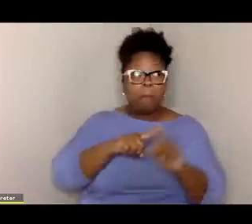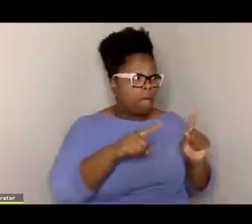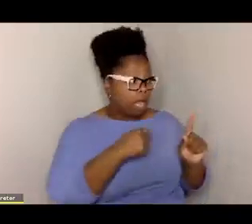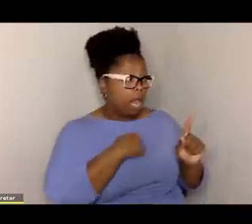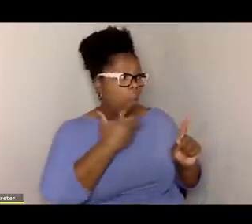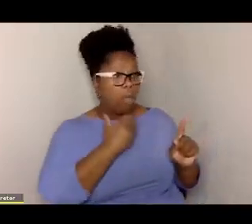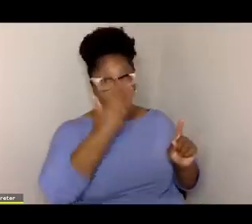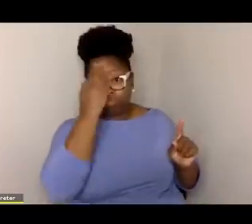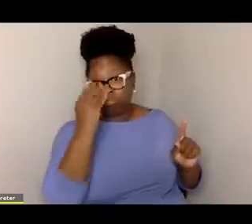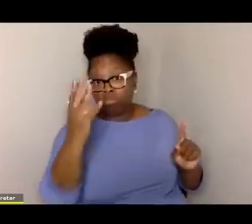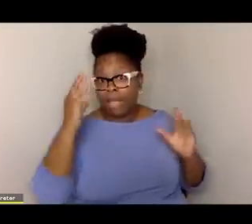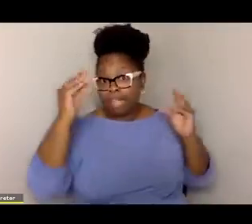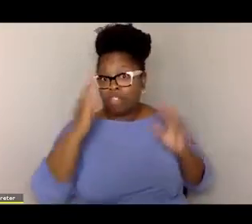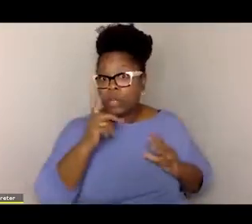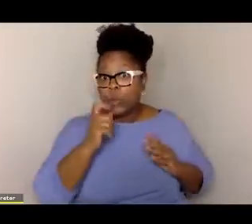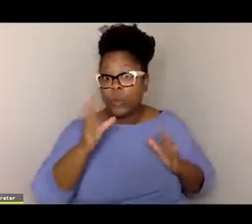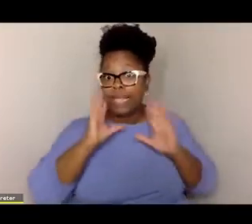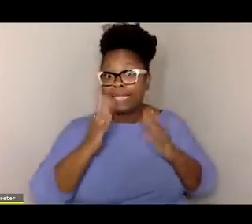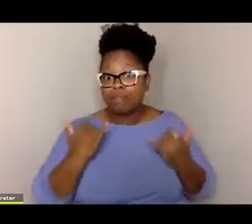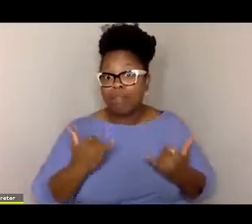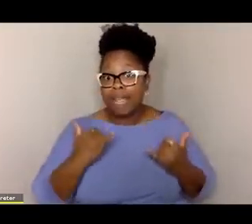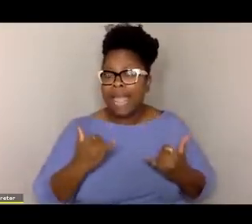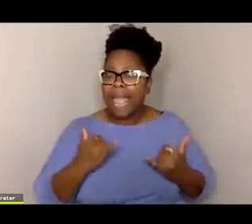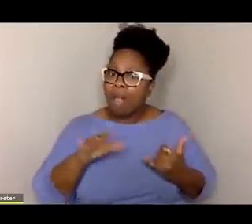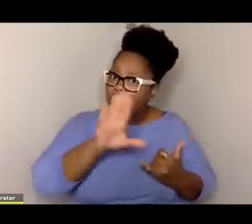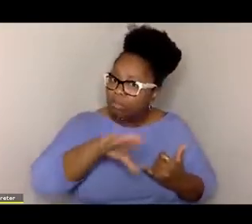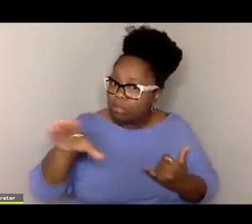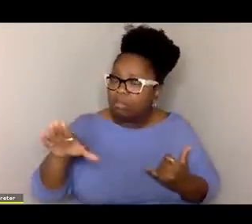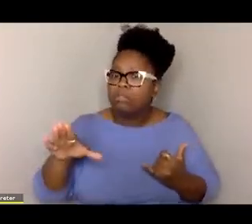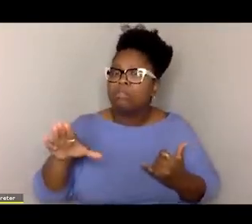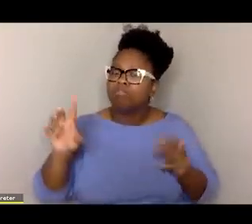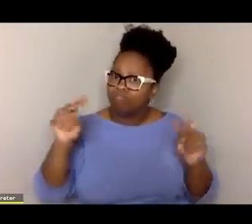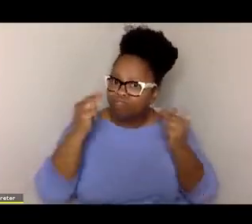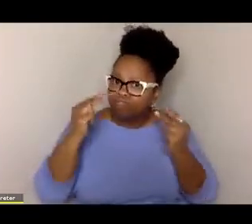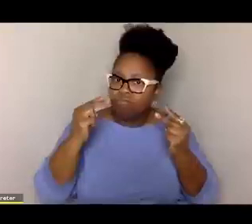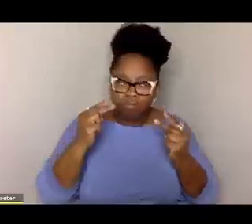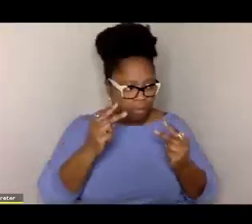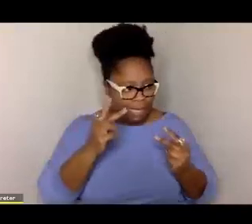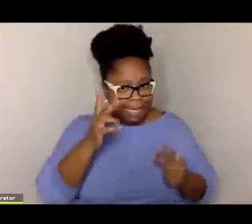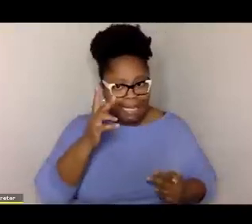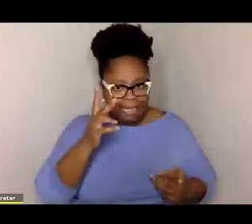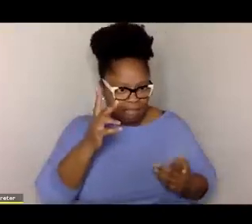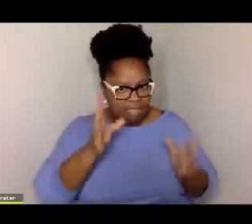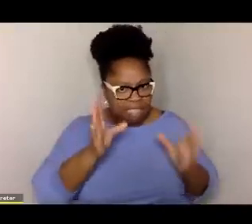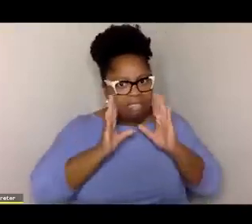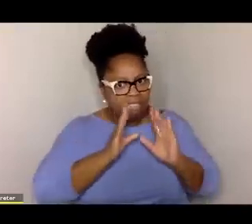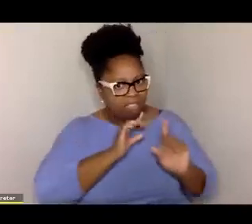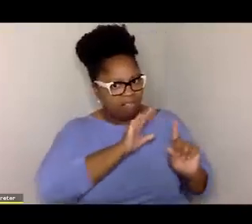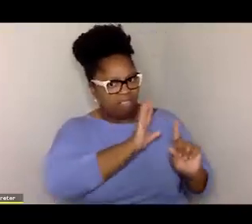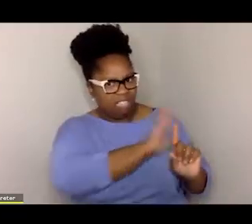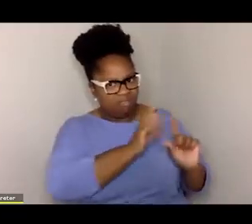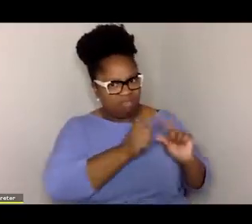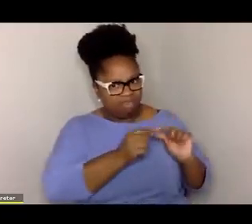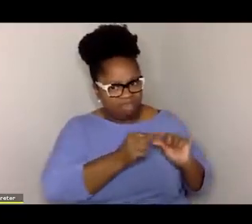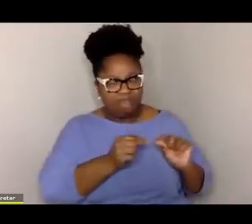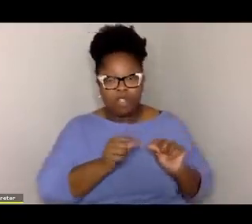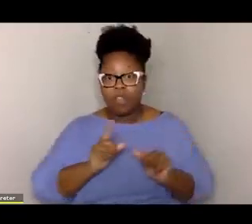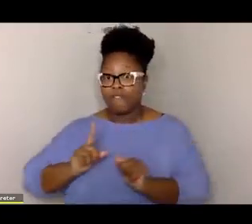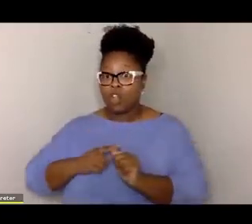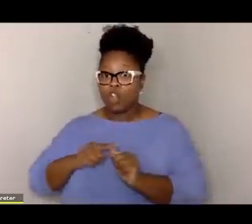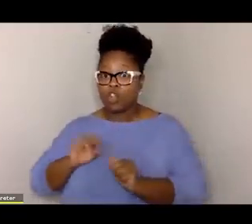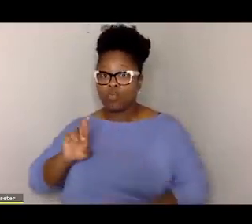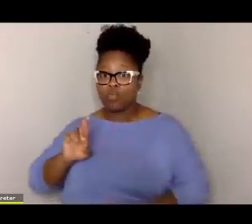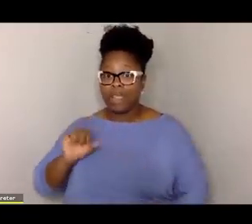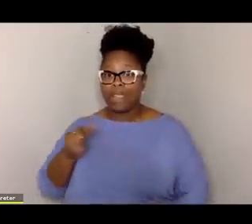challenge. But I want all of the educators who are listening to us right now to hear what you're saying. It